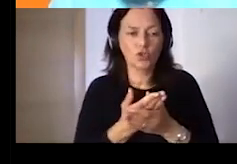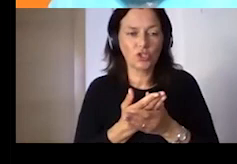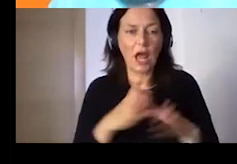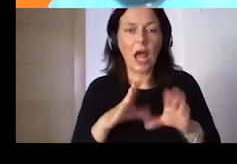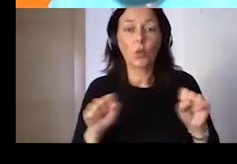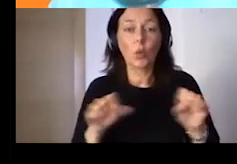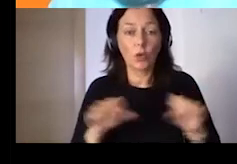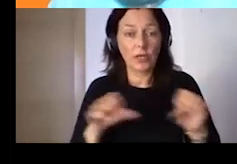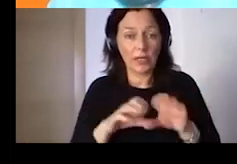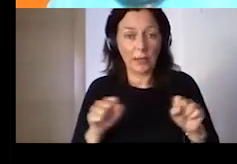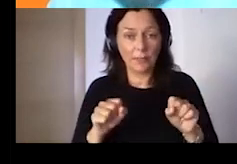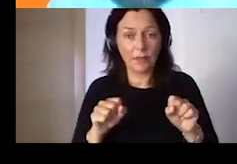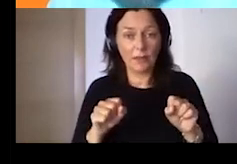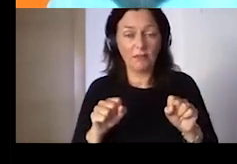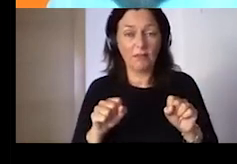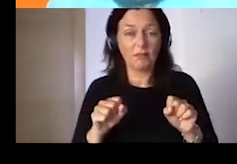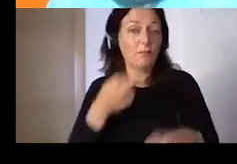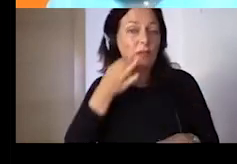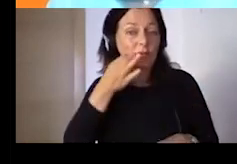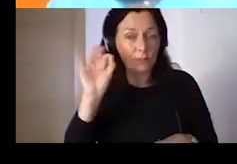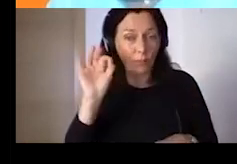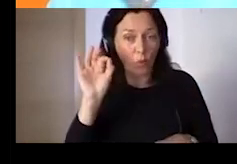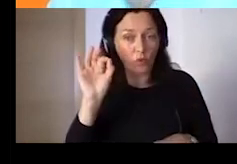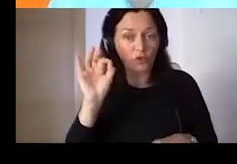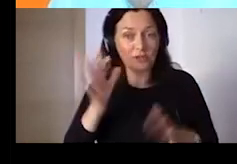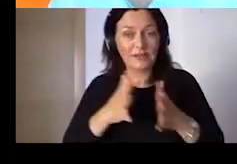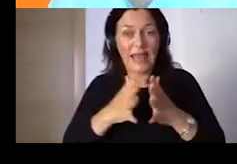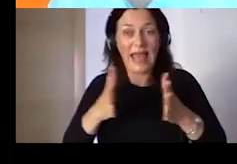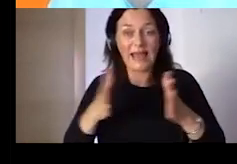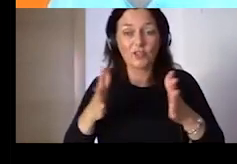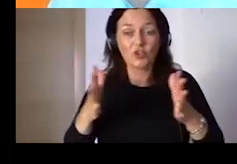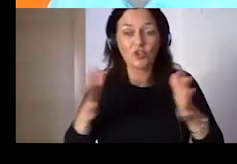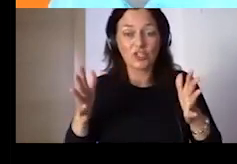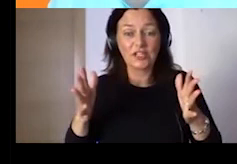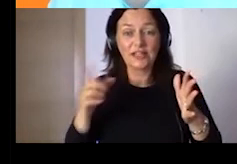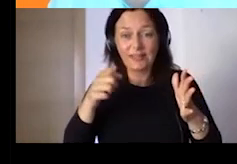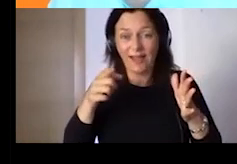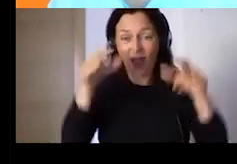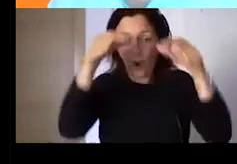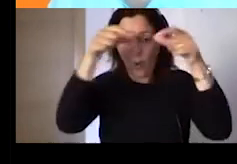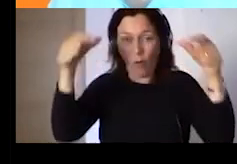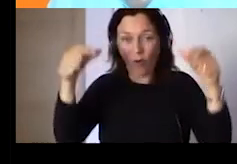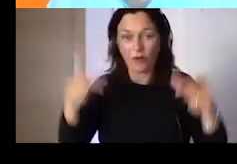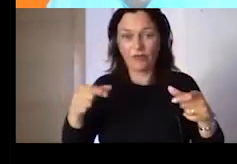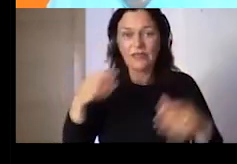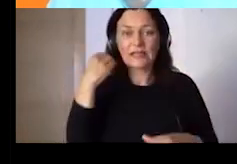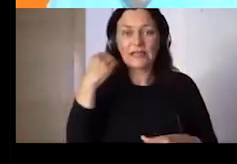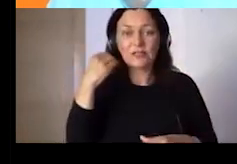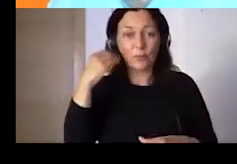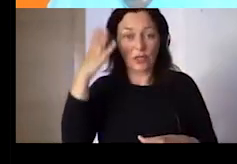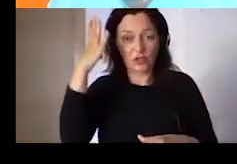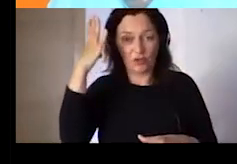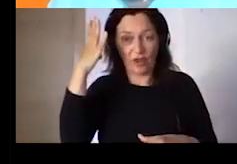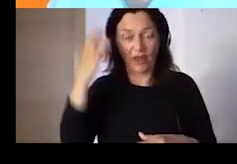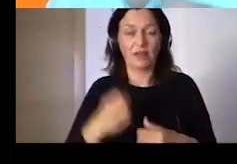the educational offering. Of course, if the needs, the personal needs in the digital